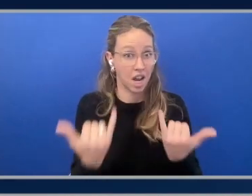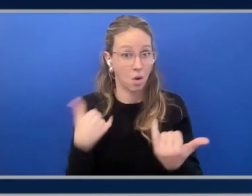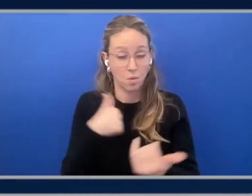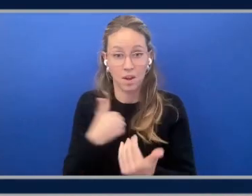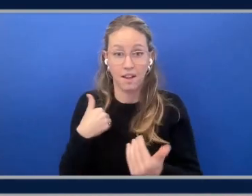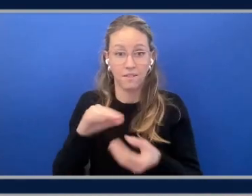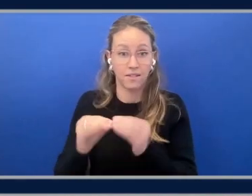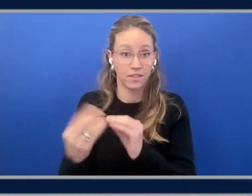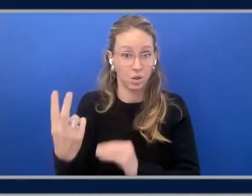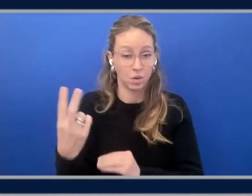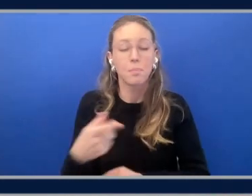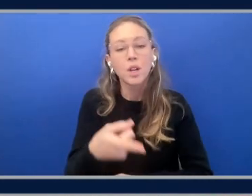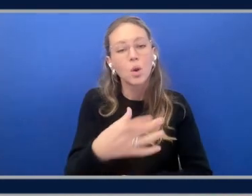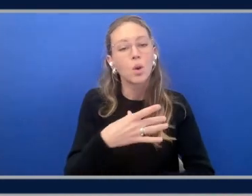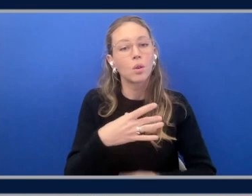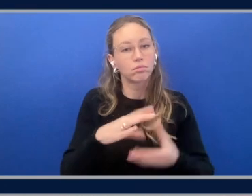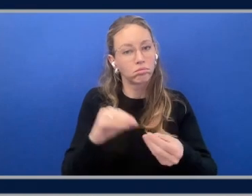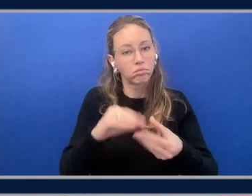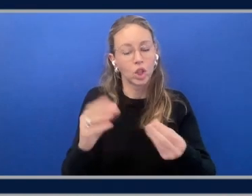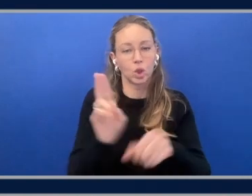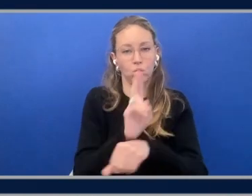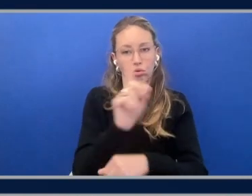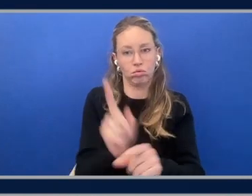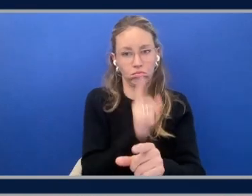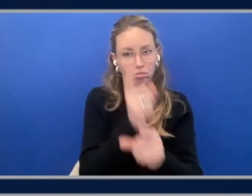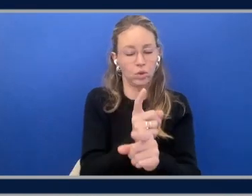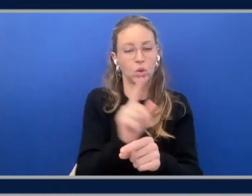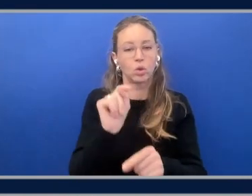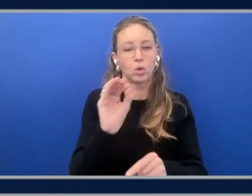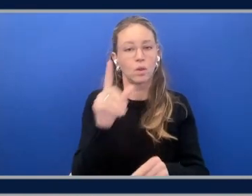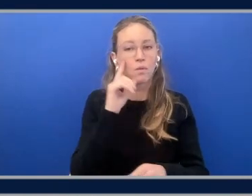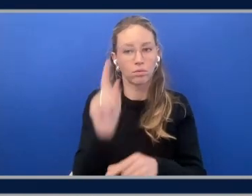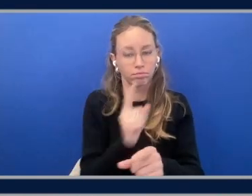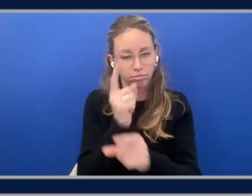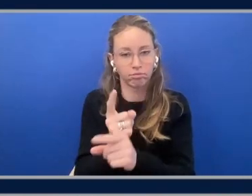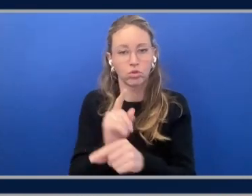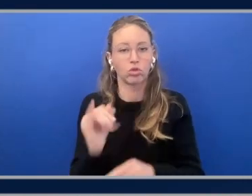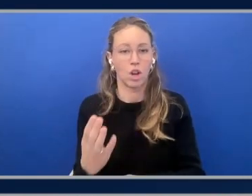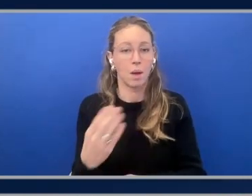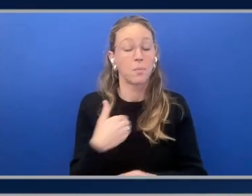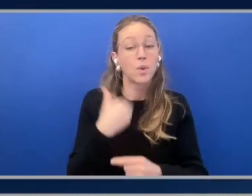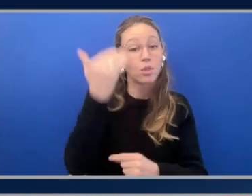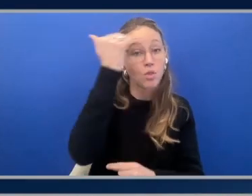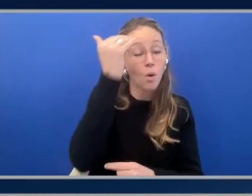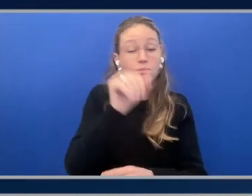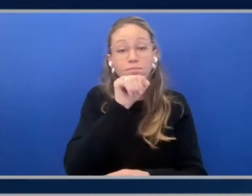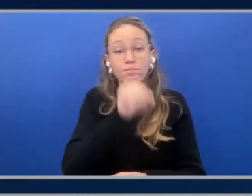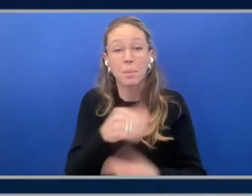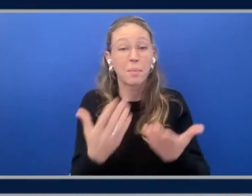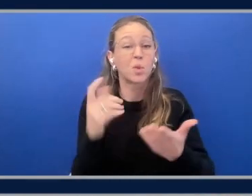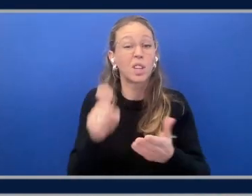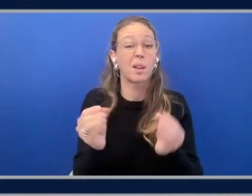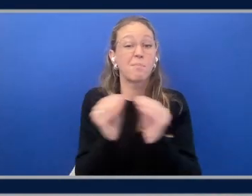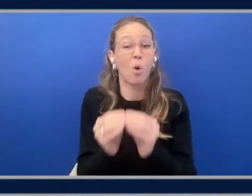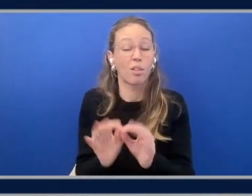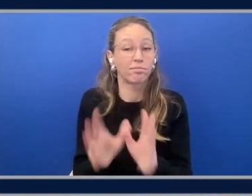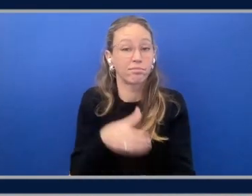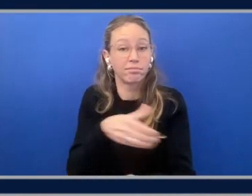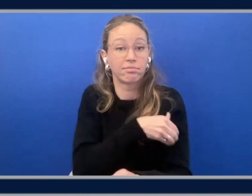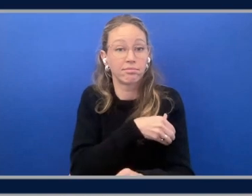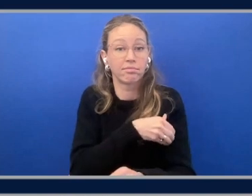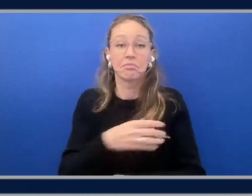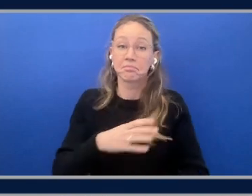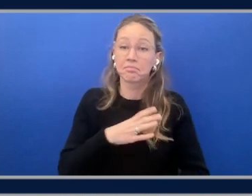way that you phrased it. Use the right tool for the job. Use the appropriate one. We know and love it. But sometimes you might need something with a little more oomph. Exactly. Yep.